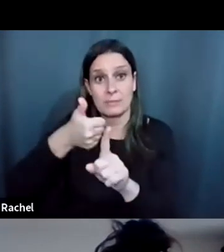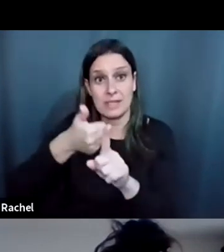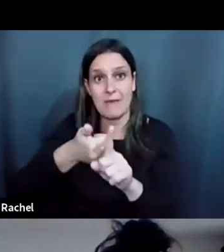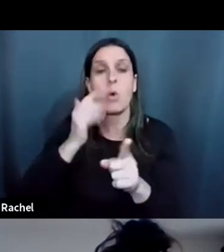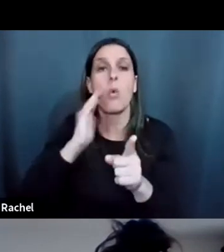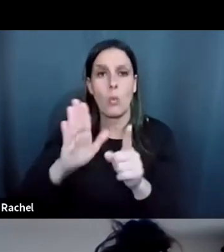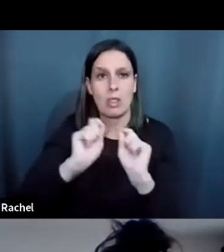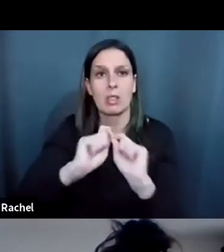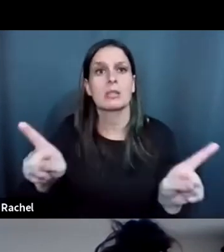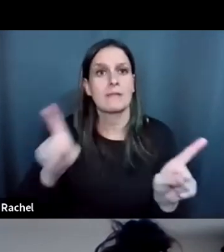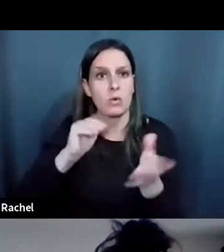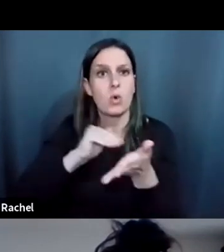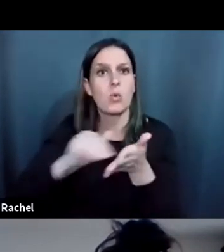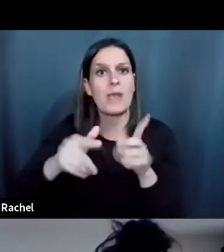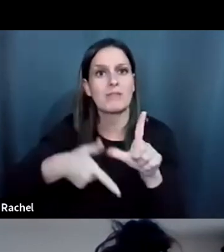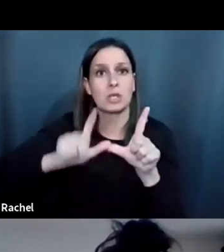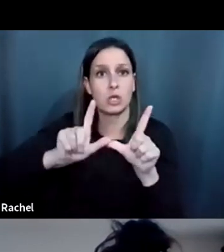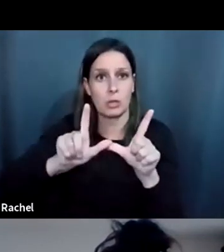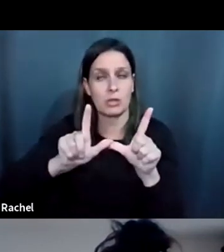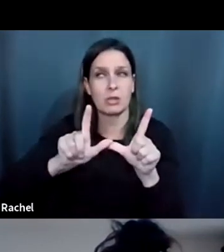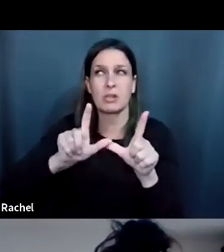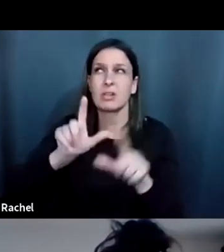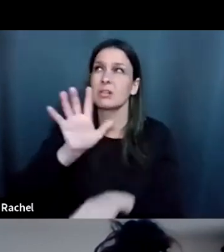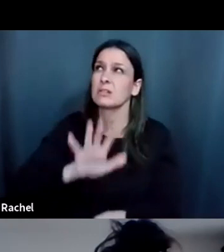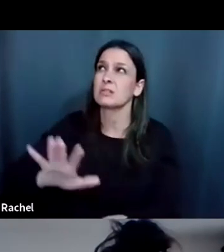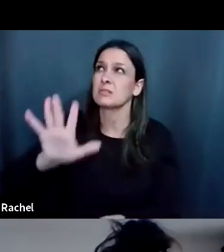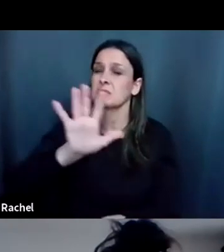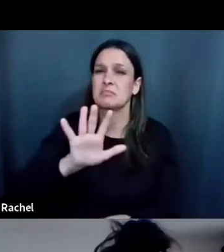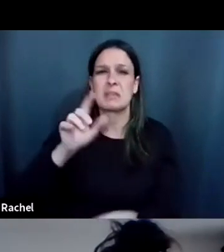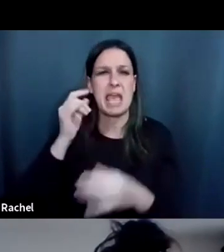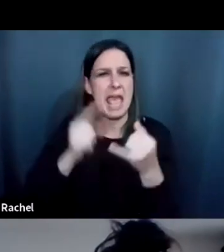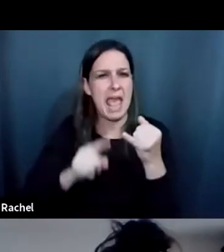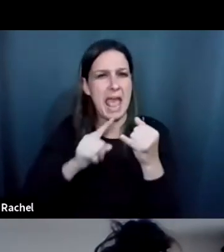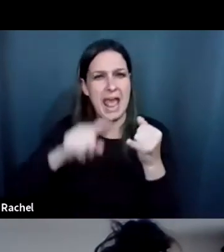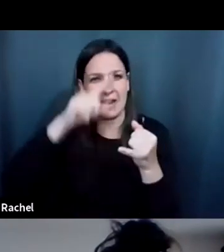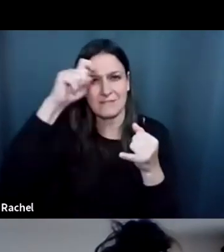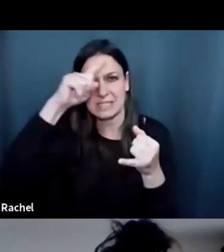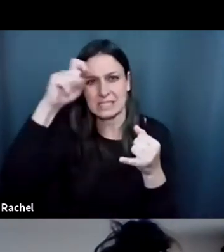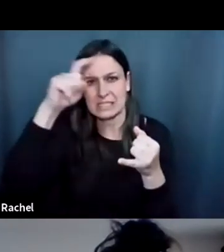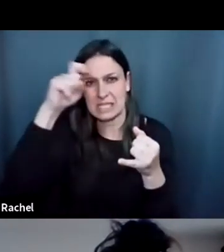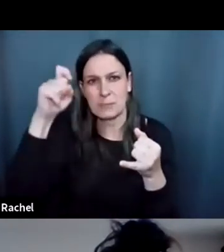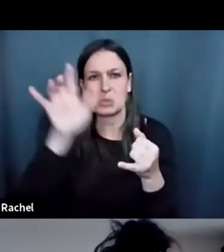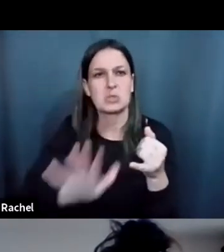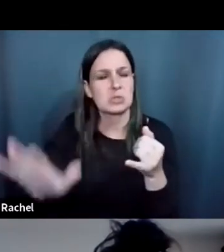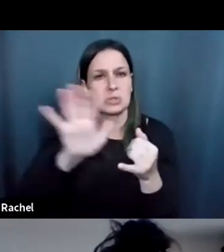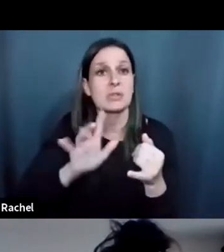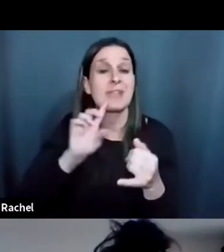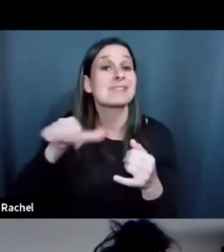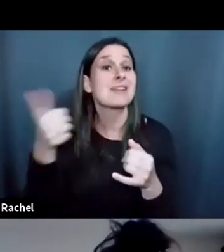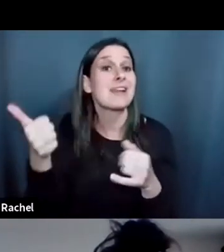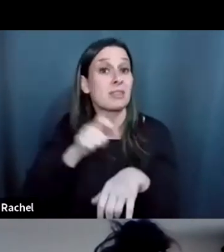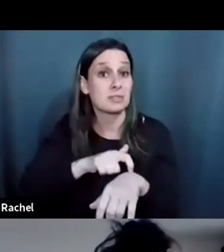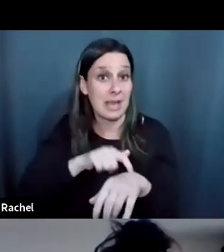to be coming out for a waiver renewal, probably in late summer. So that would be another place where you could